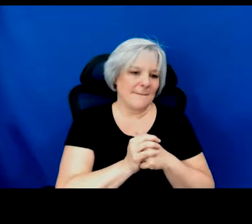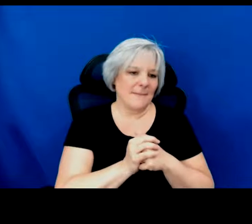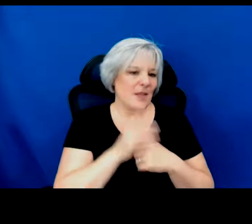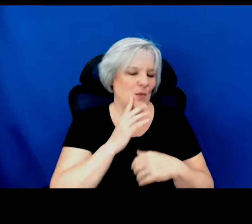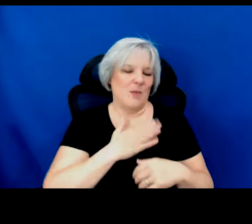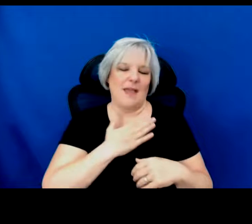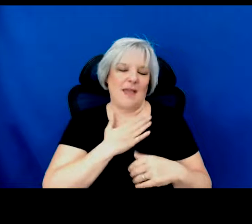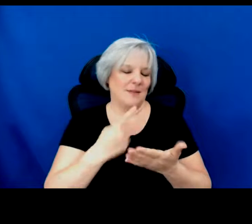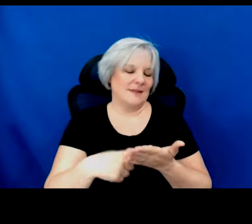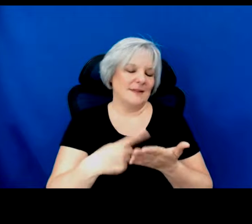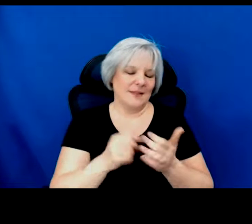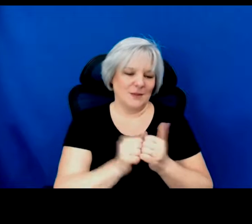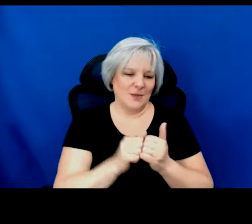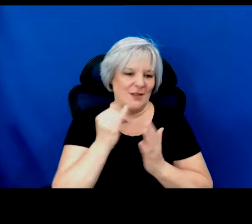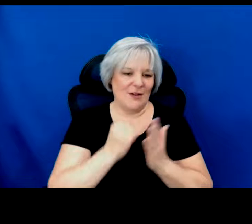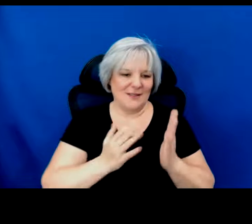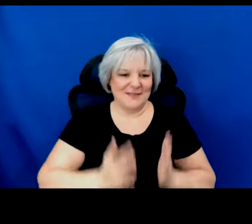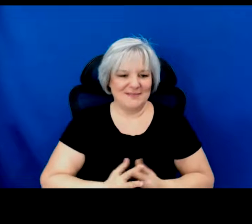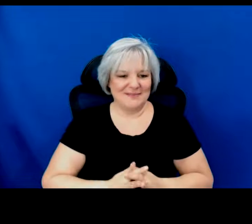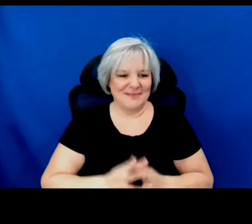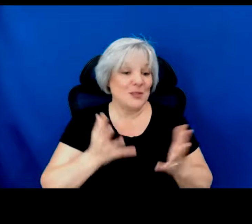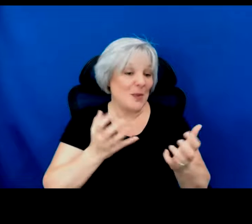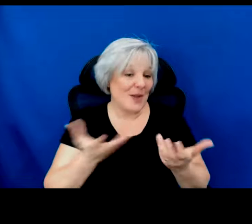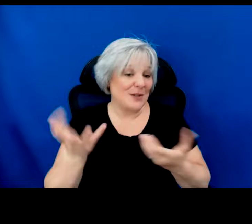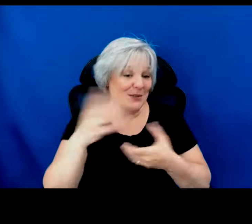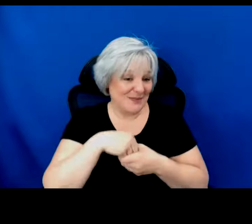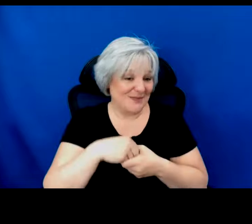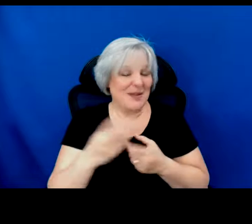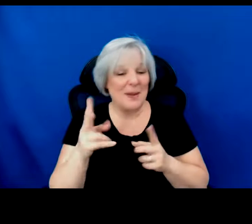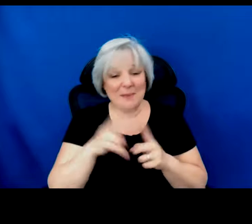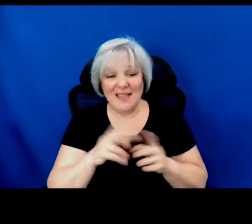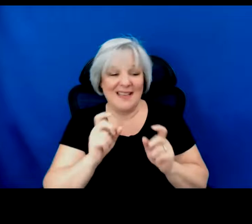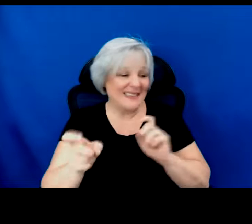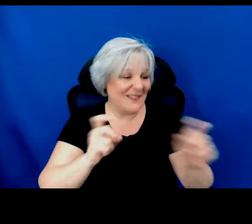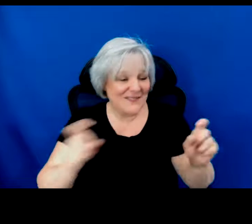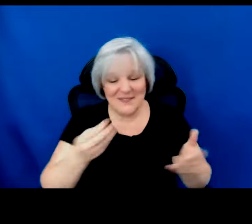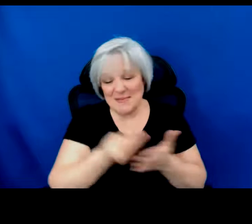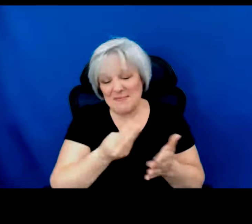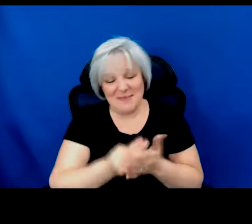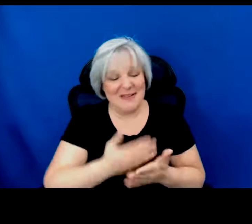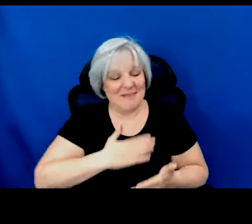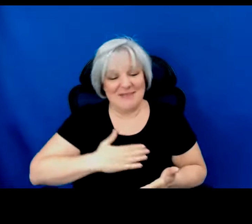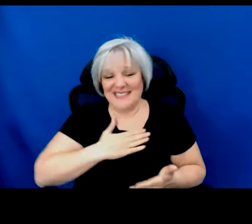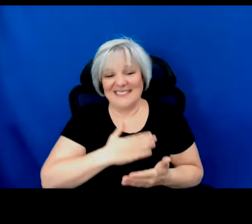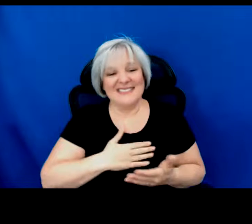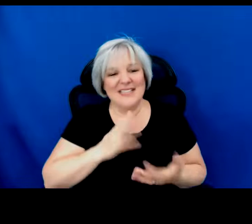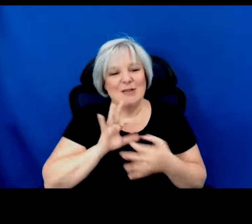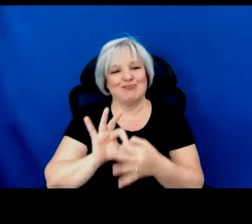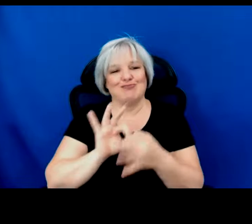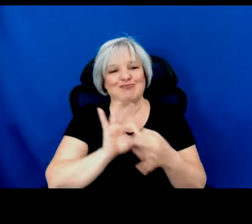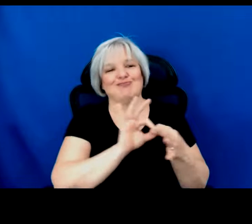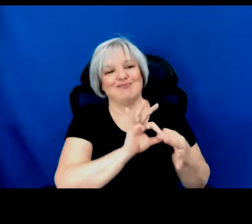happy to talk with the artists. Oh, we want you to apply. We want to give our money to you. And we want to build those relationships.